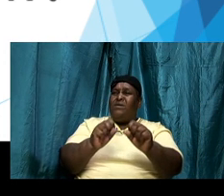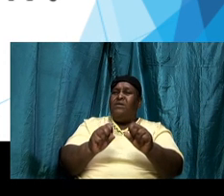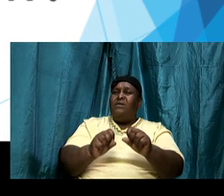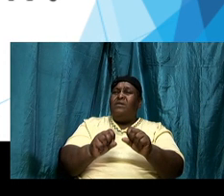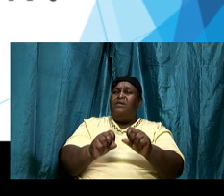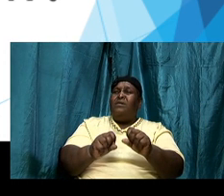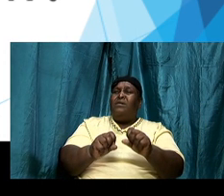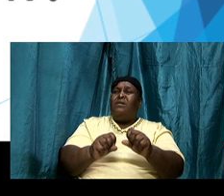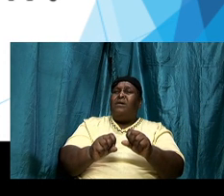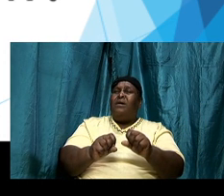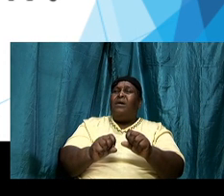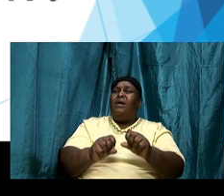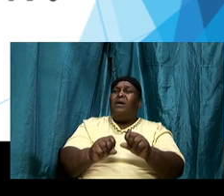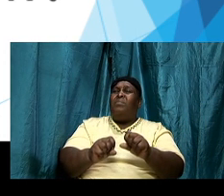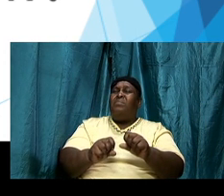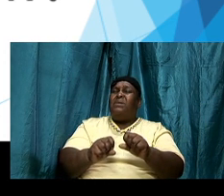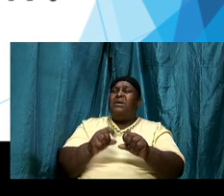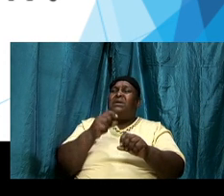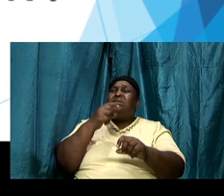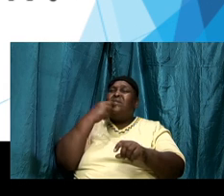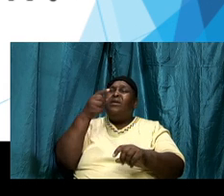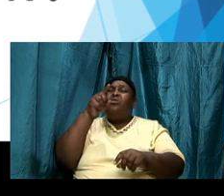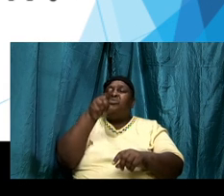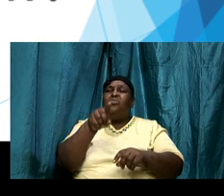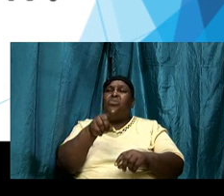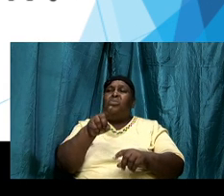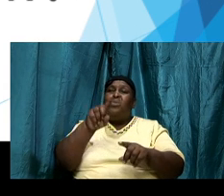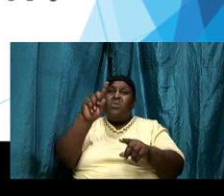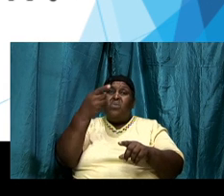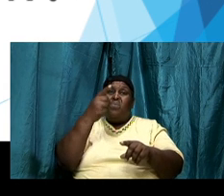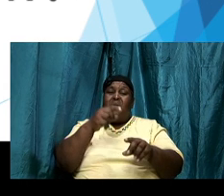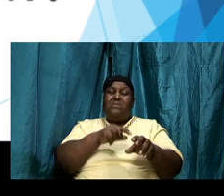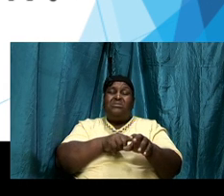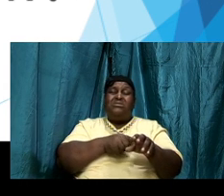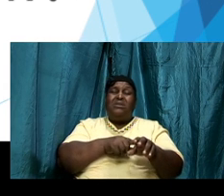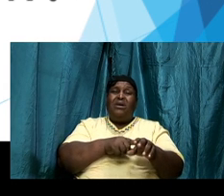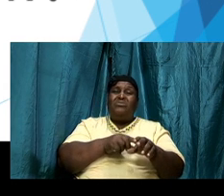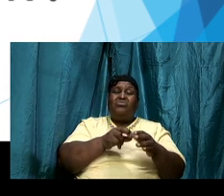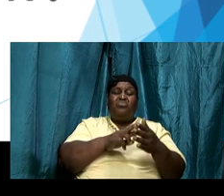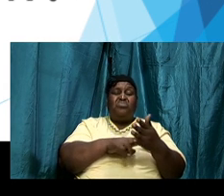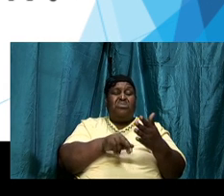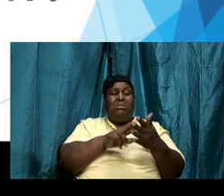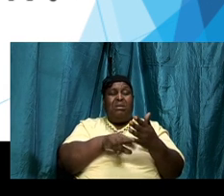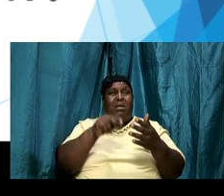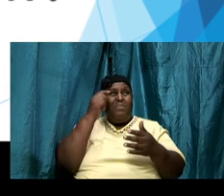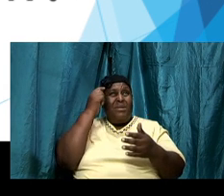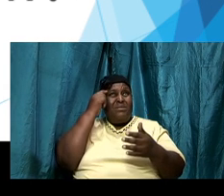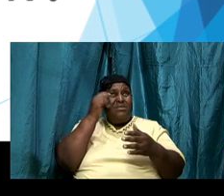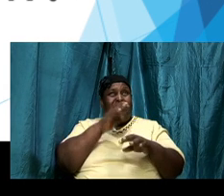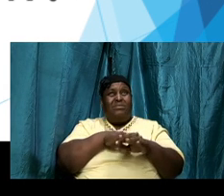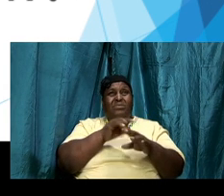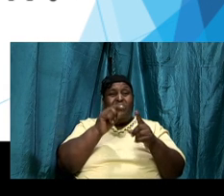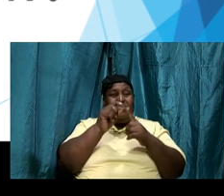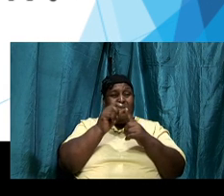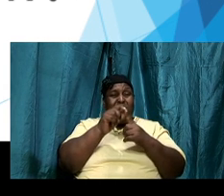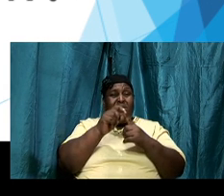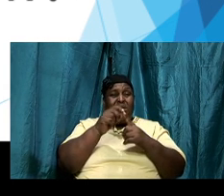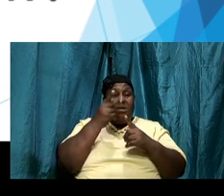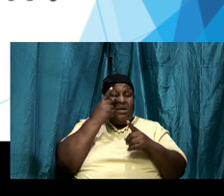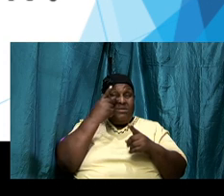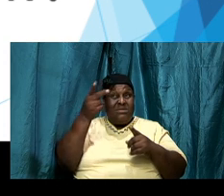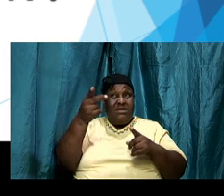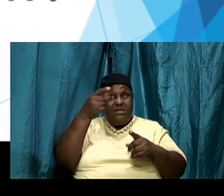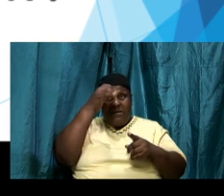faith because once we start to read and meditate on the word we are going to see that the God